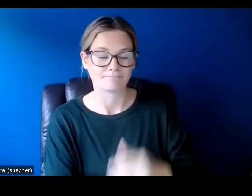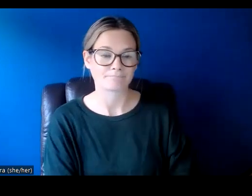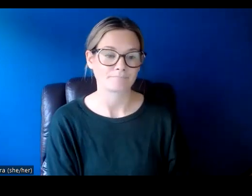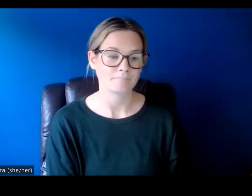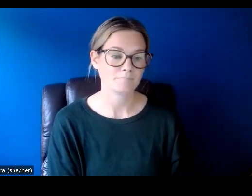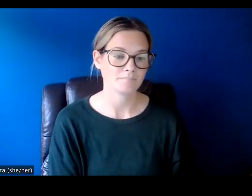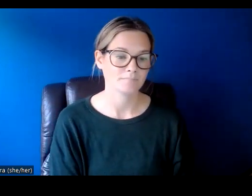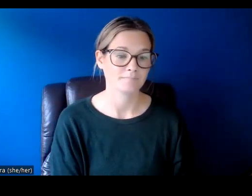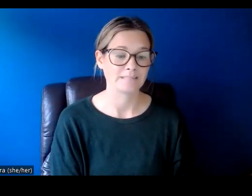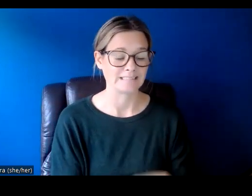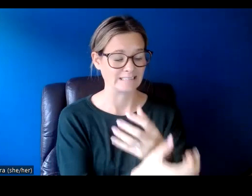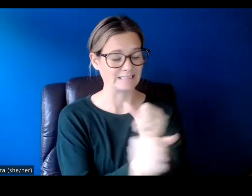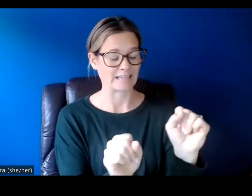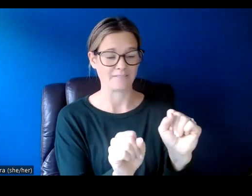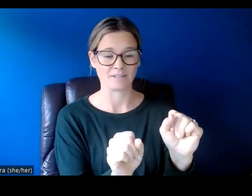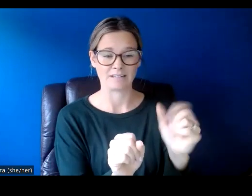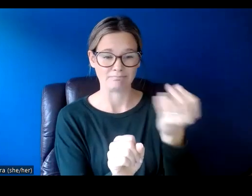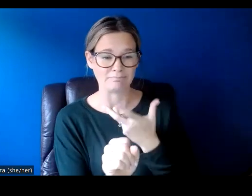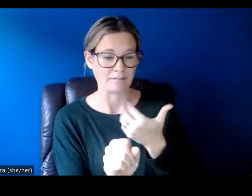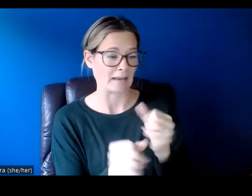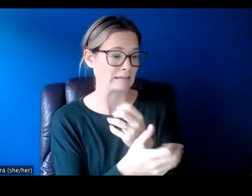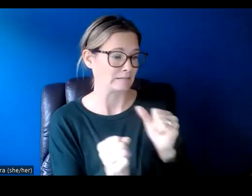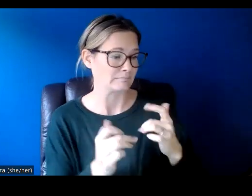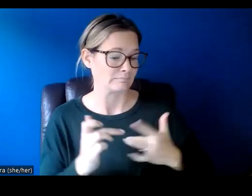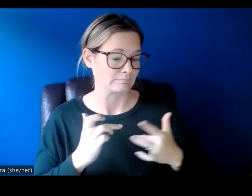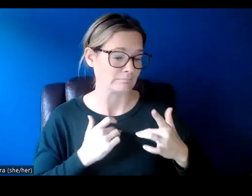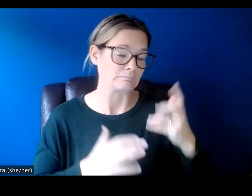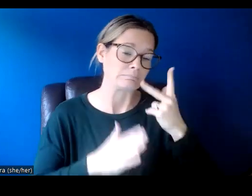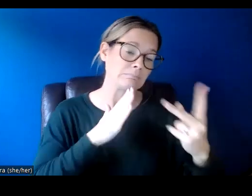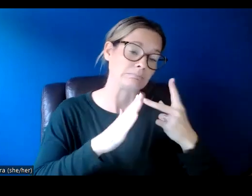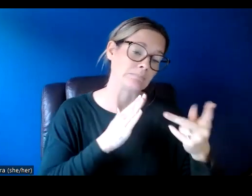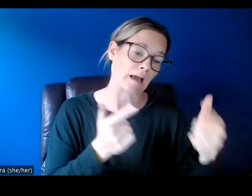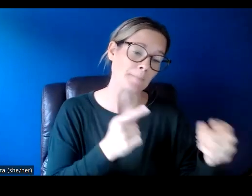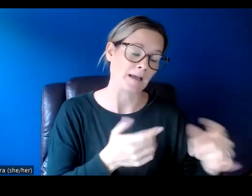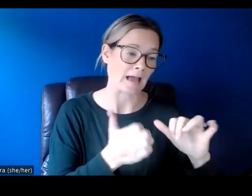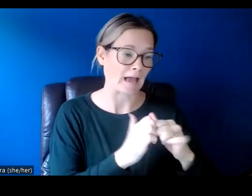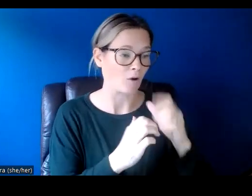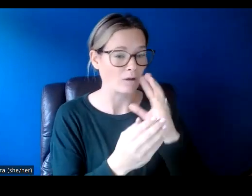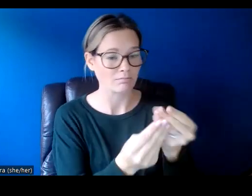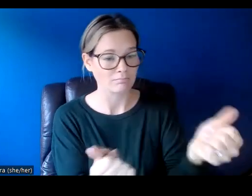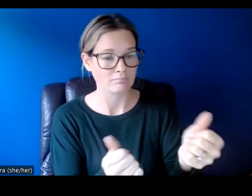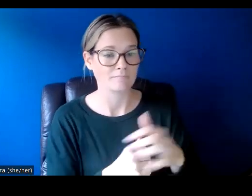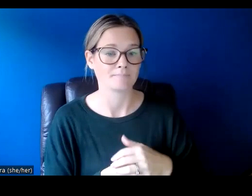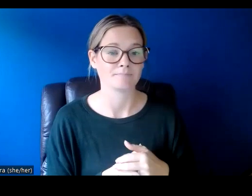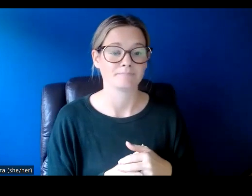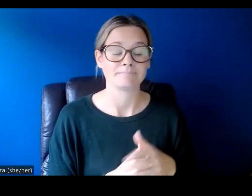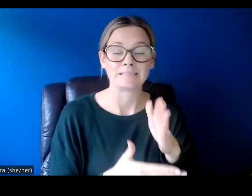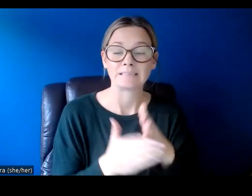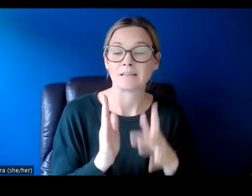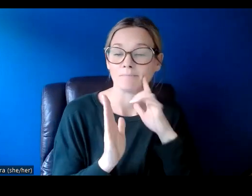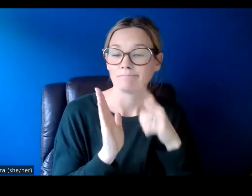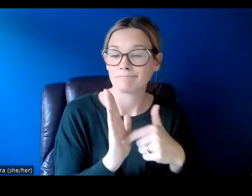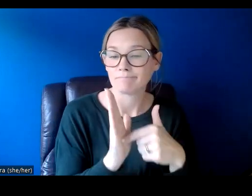Also, safety. Tell us about any safety concerns you foresee and how you will address them. Some issues can